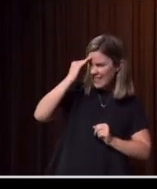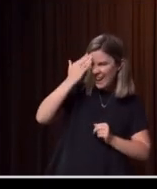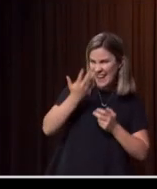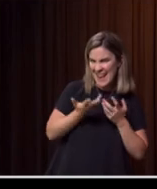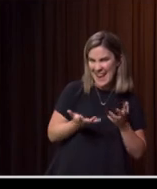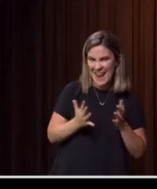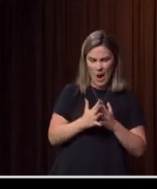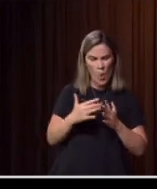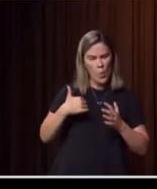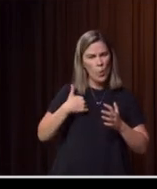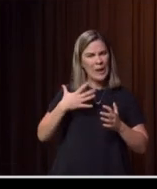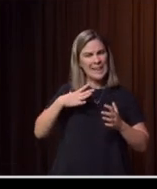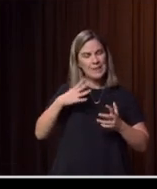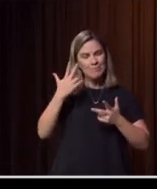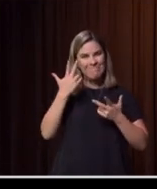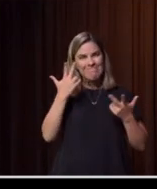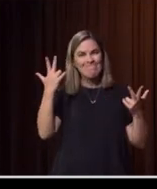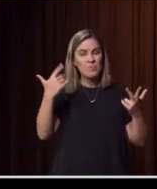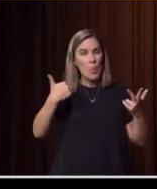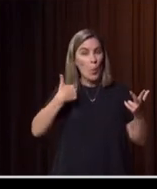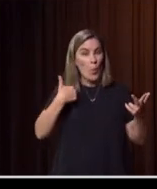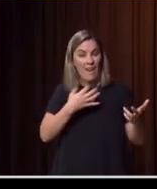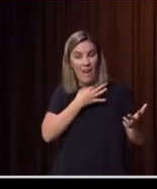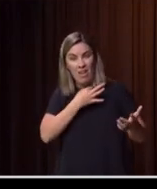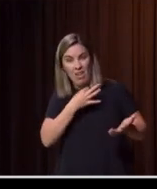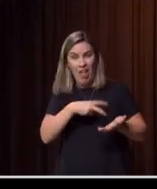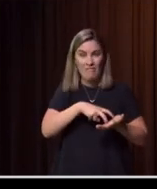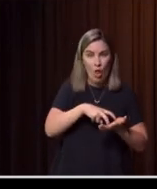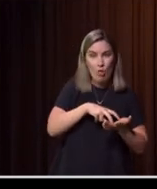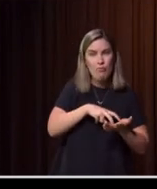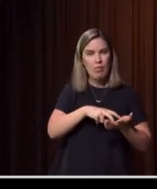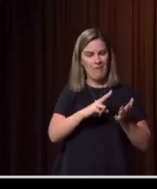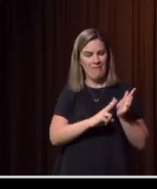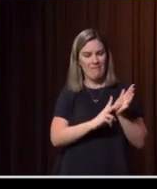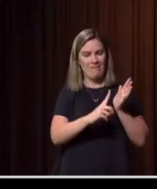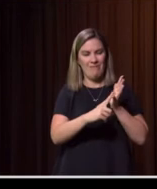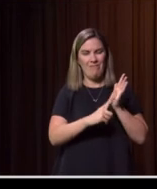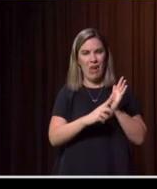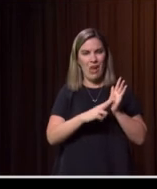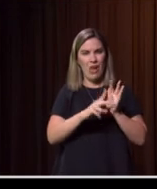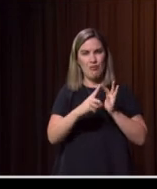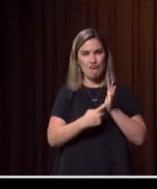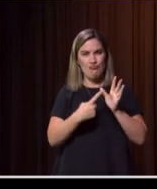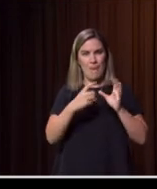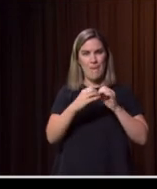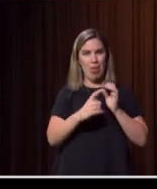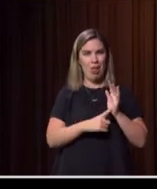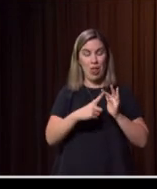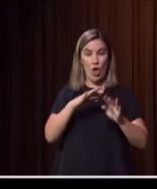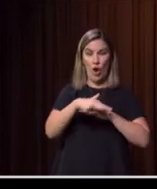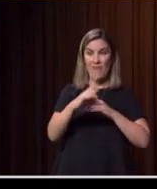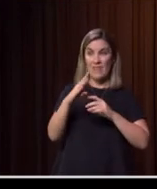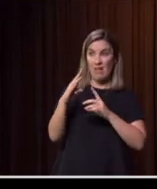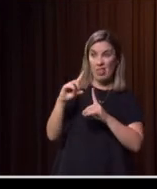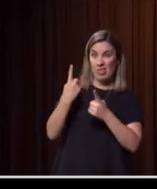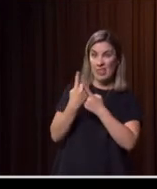that we are vulnerable and susceptible to things disrupting the way we live and the way we work and the way we operate. But it's our ability to foresee